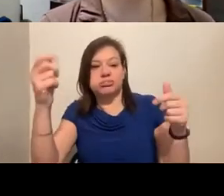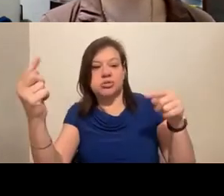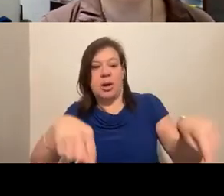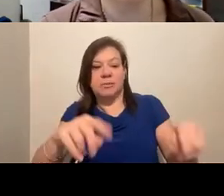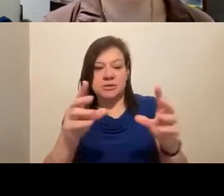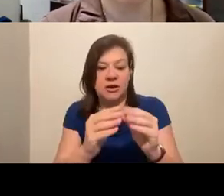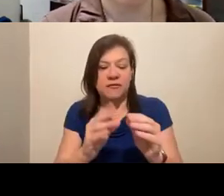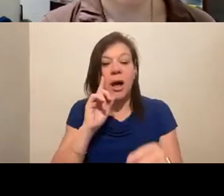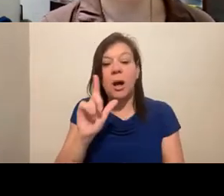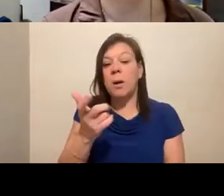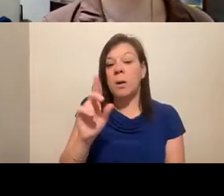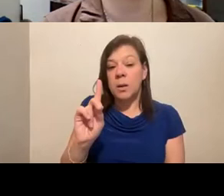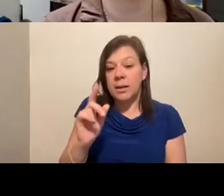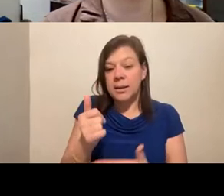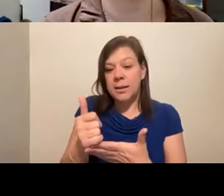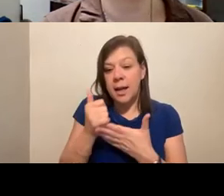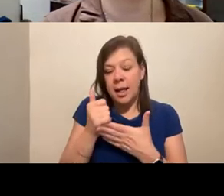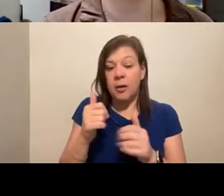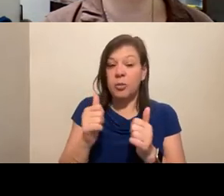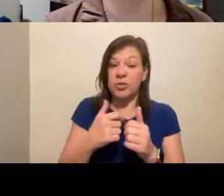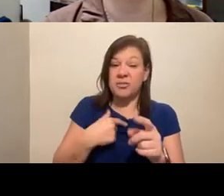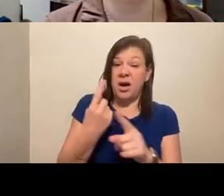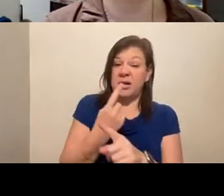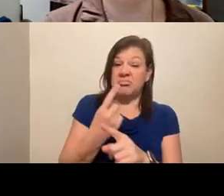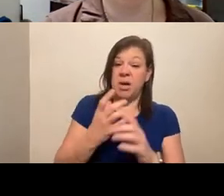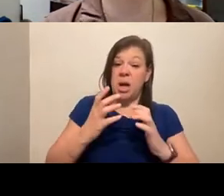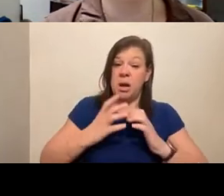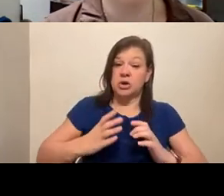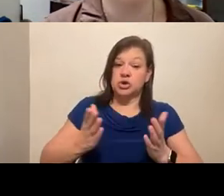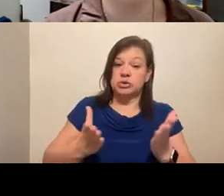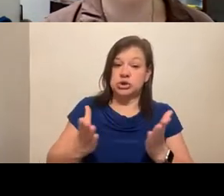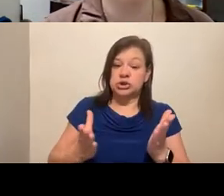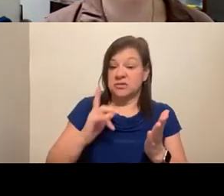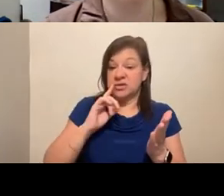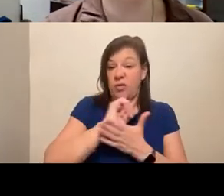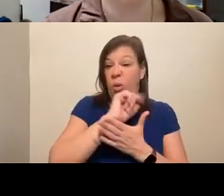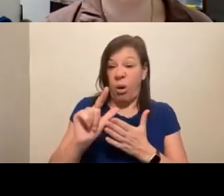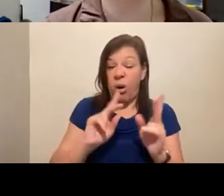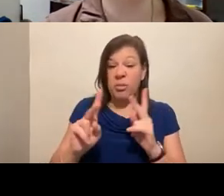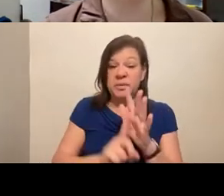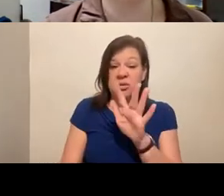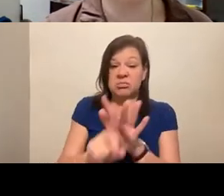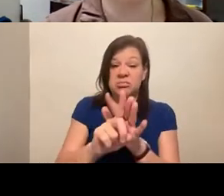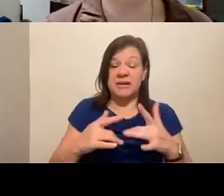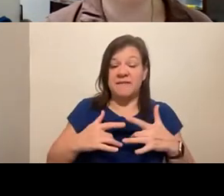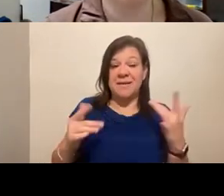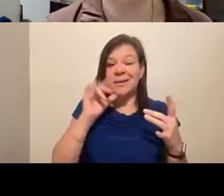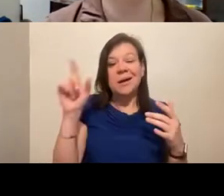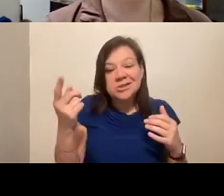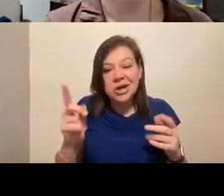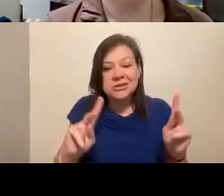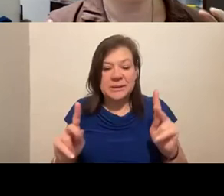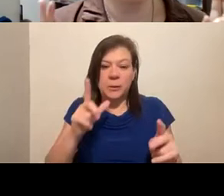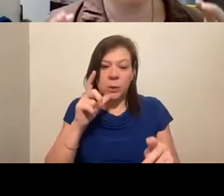I know LEED helped me in my general customer service ability for everyone attending our events, not only for people who